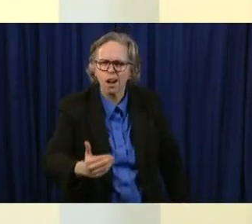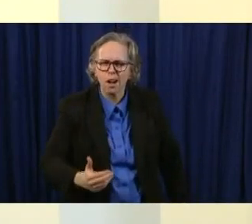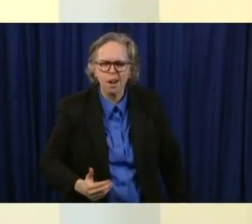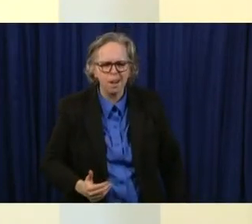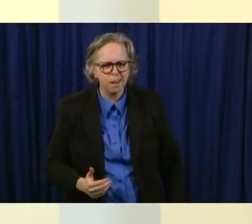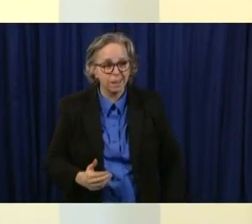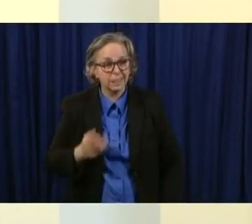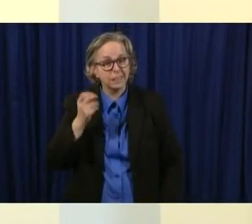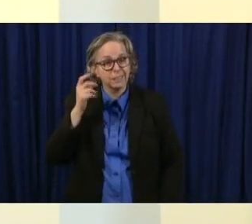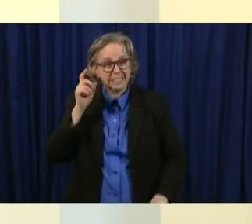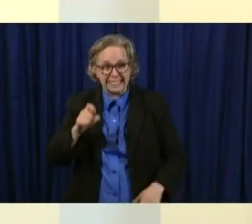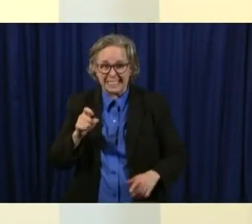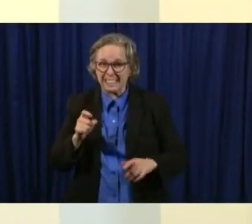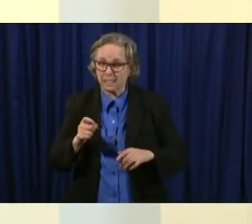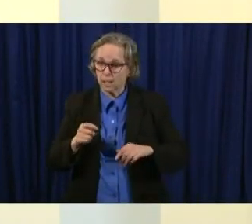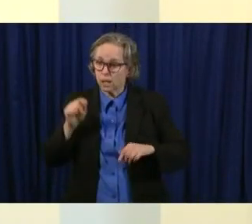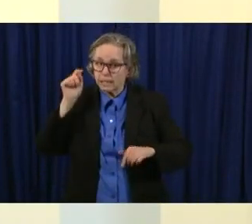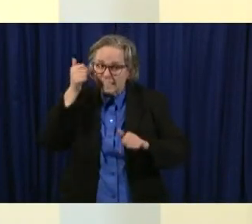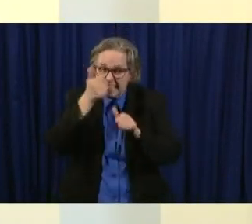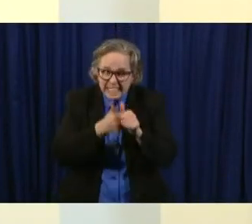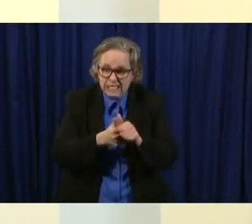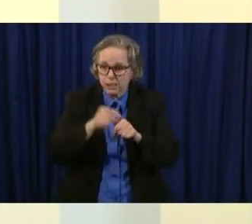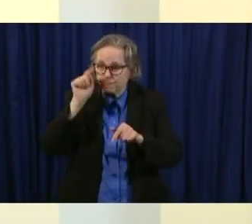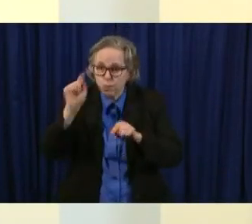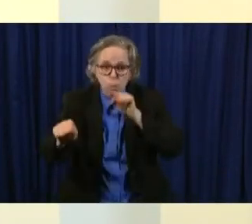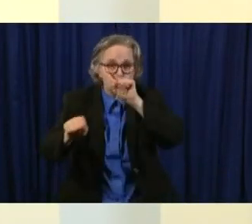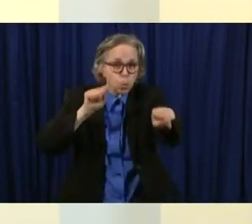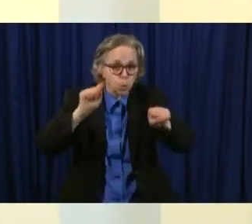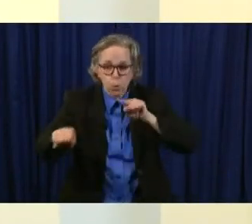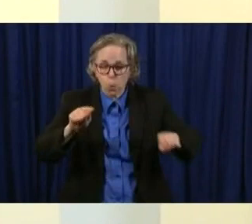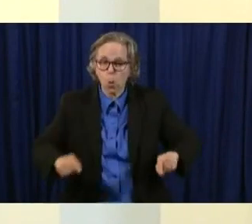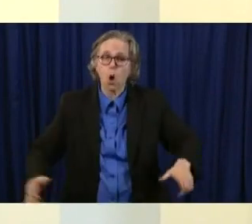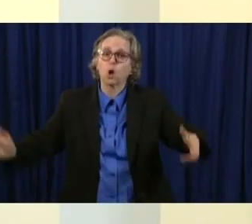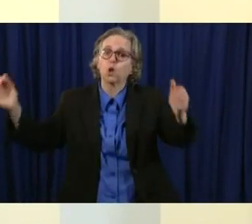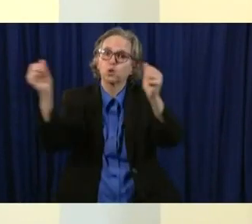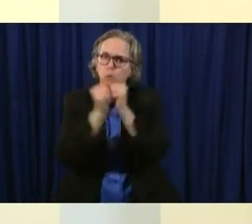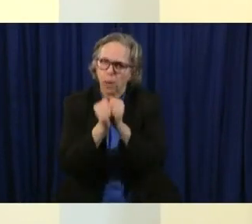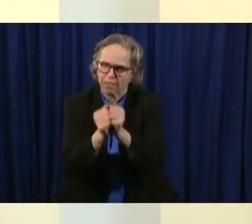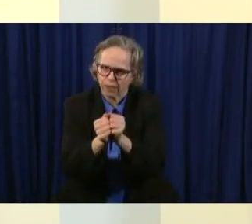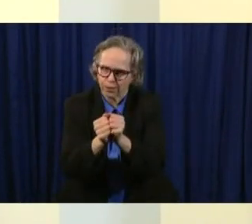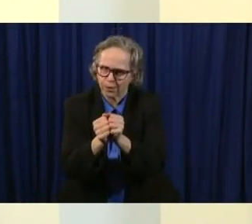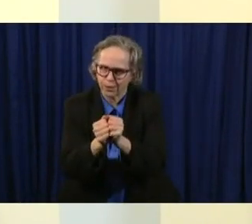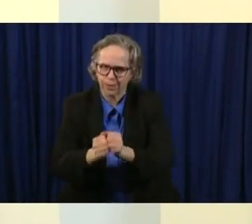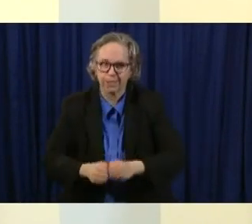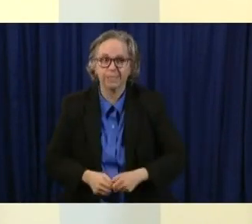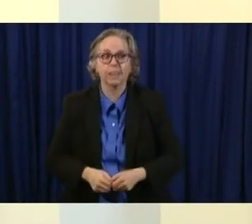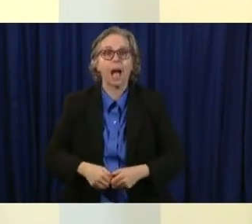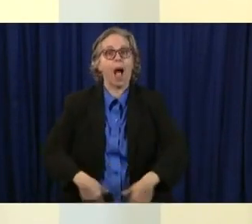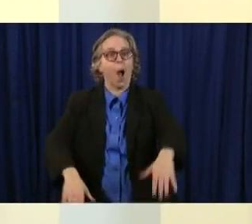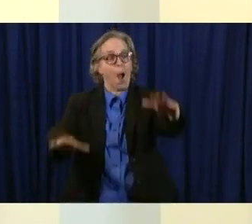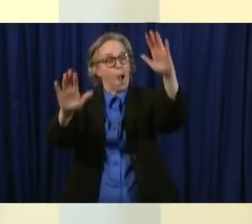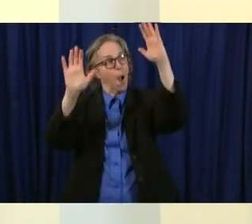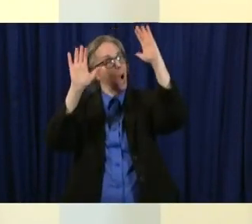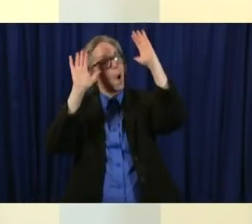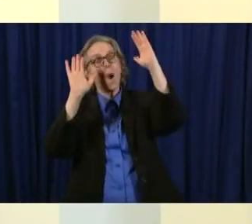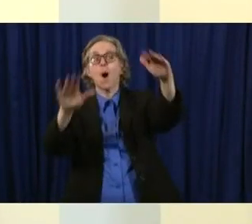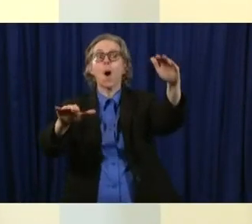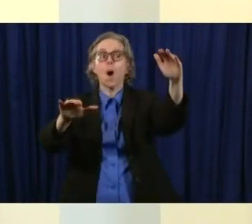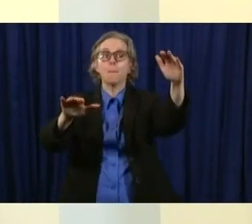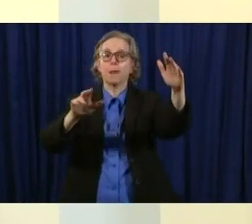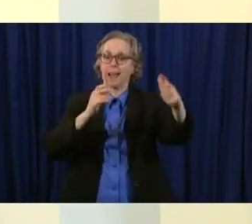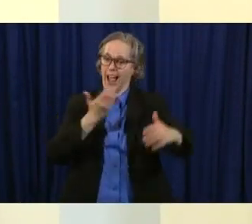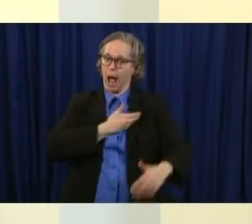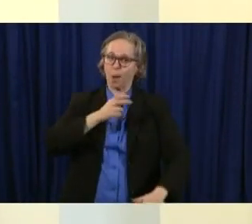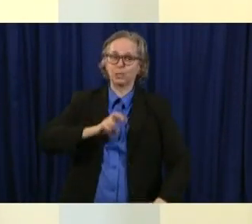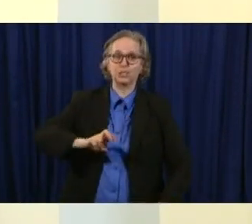walking this journey step by step together so i hope i hope that we realize this is a journey and and we're on the next